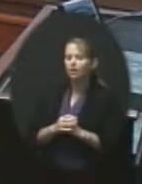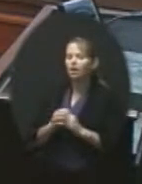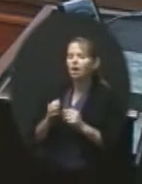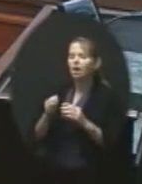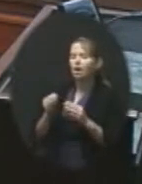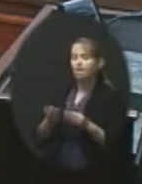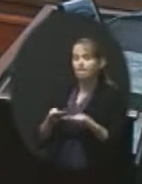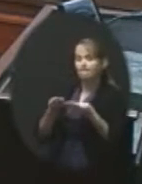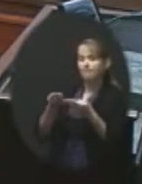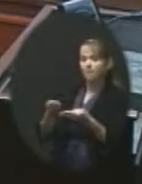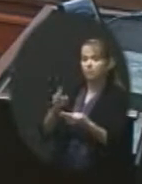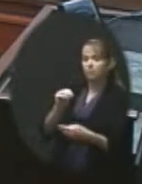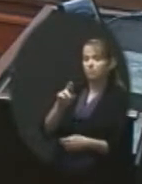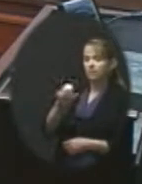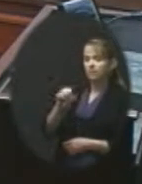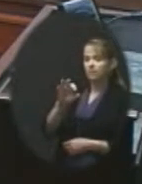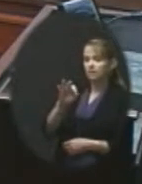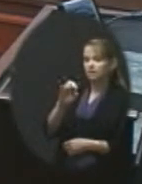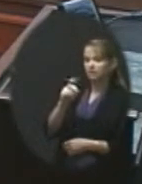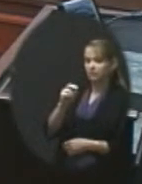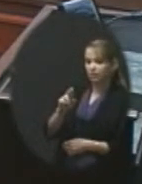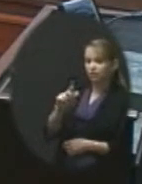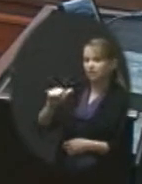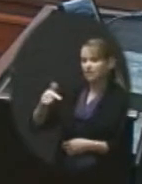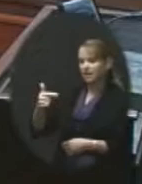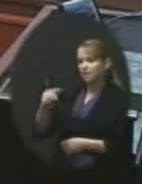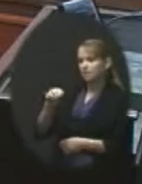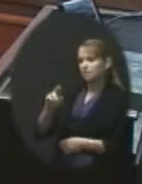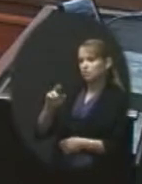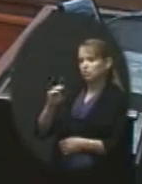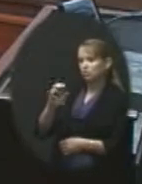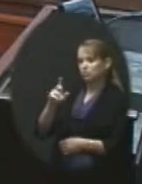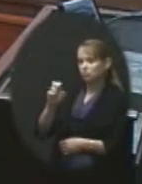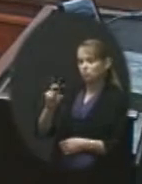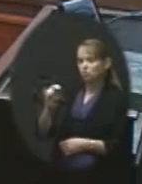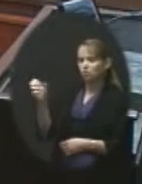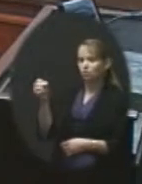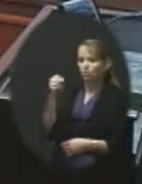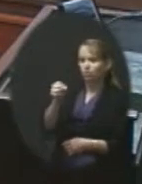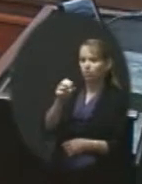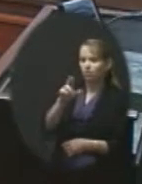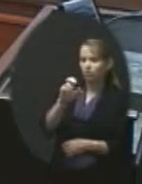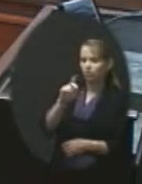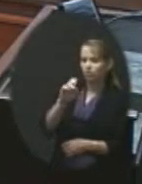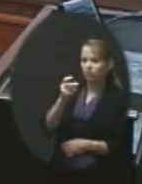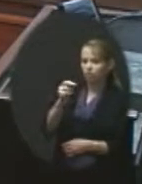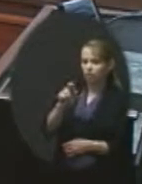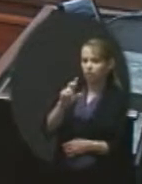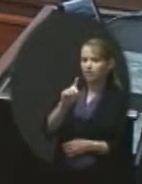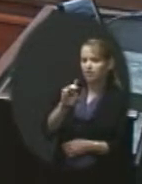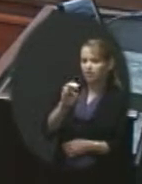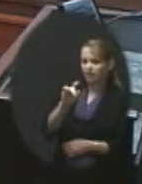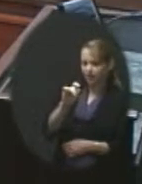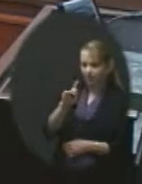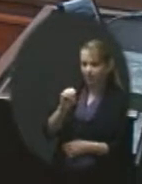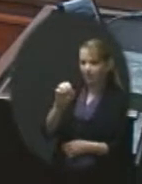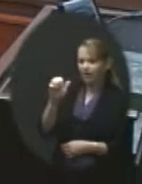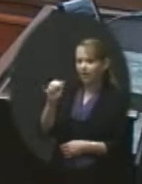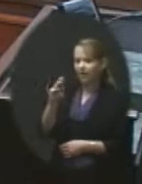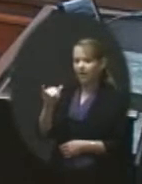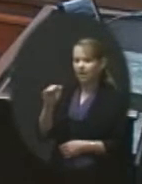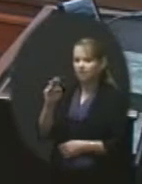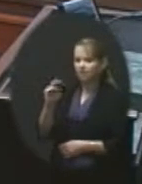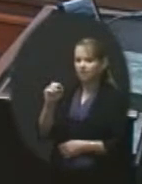by Ms. Felter and a second by Mr. McCune to appoint Rick Scheer as delegate and Amy Martin as alternate delegate to